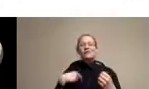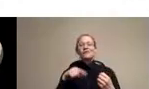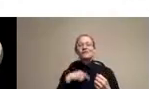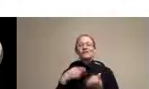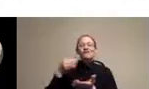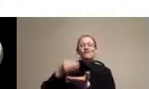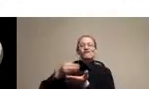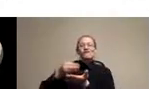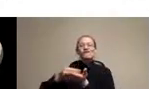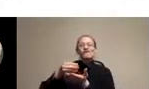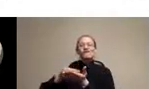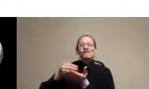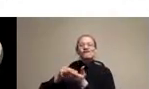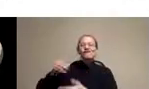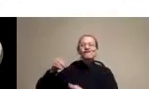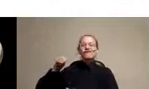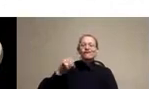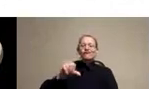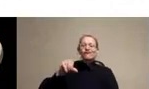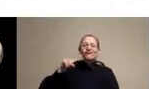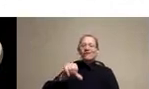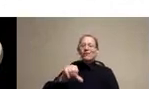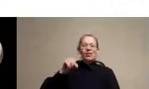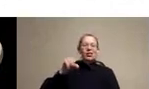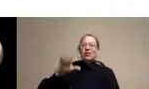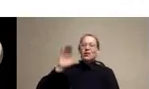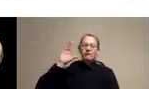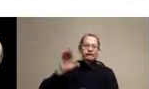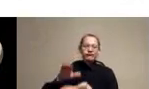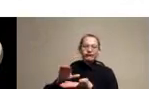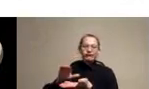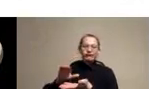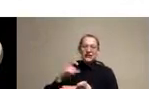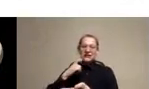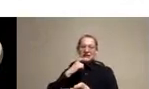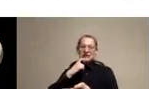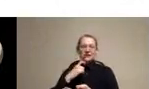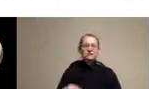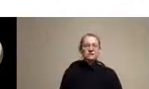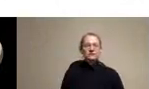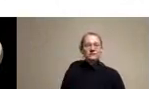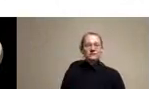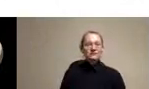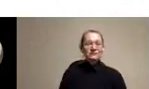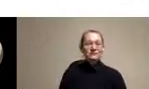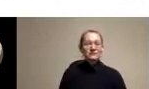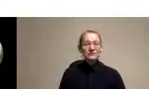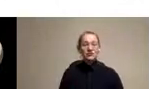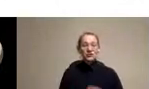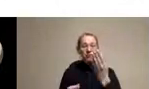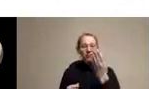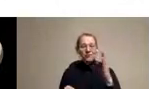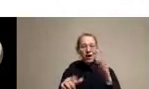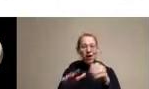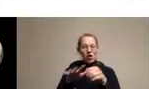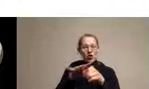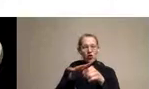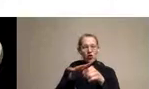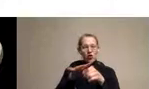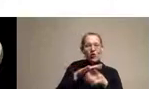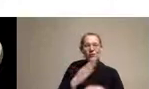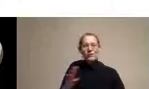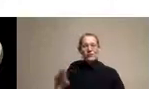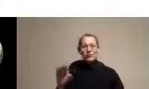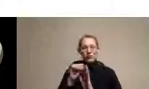workforces have shrunk over the past 20 years. The brown is local, the blue is state. You see how that has shrunk over the past